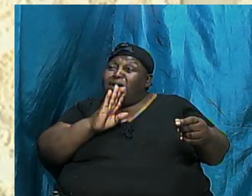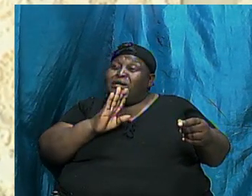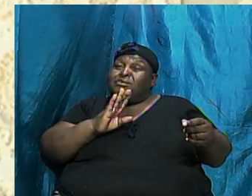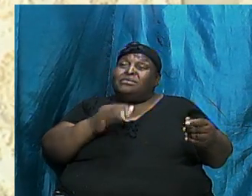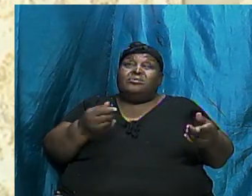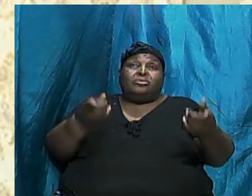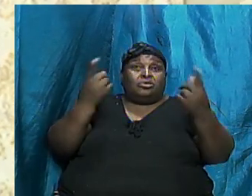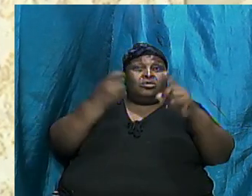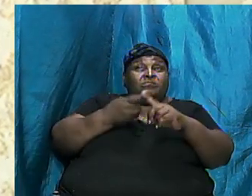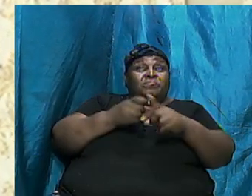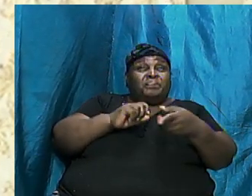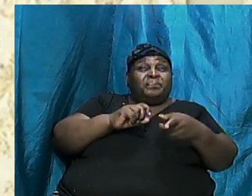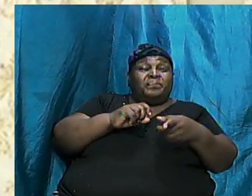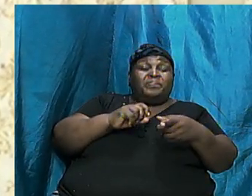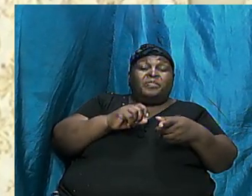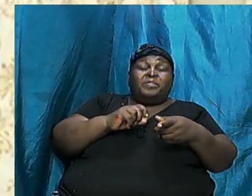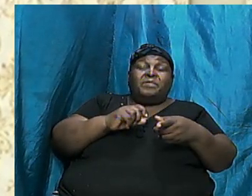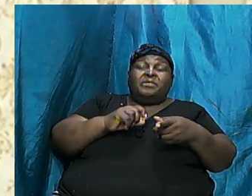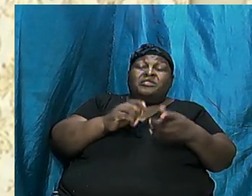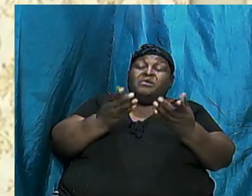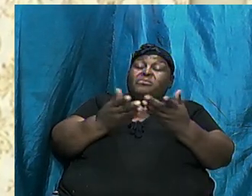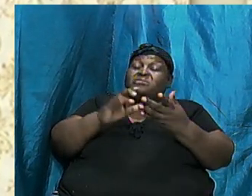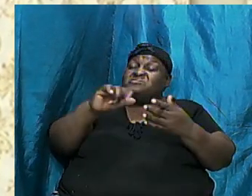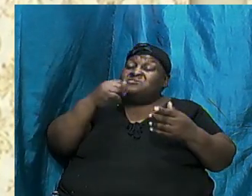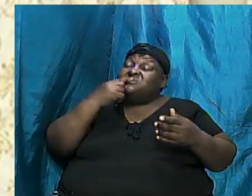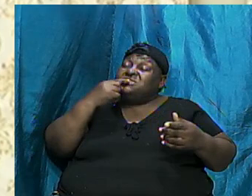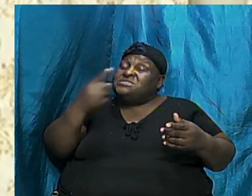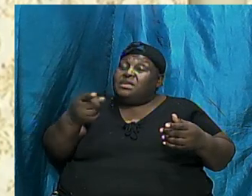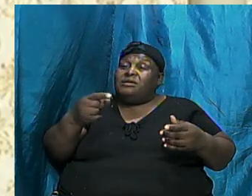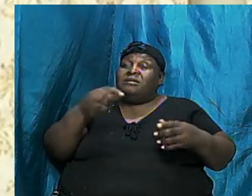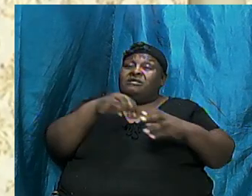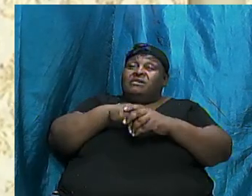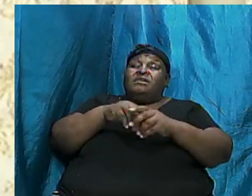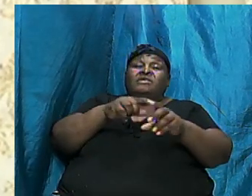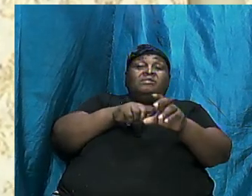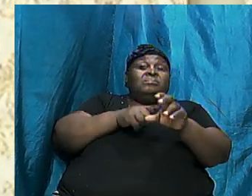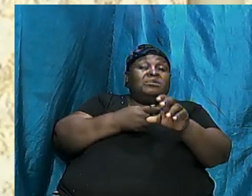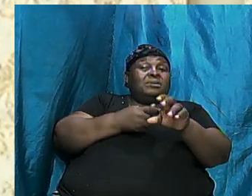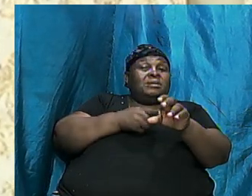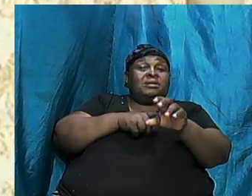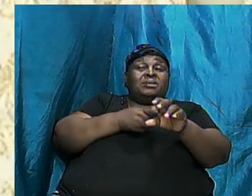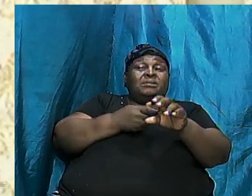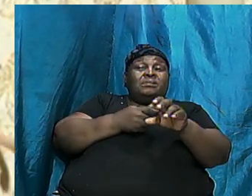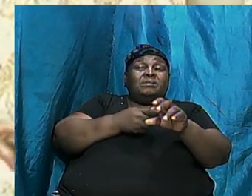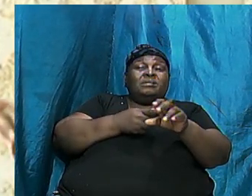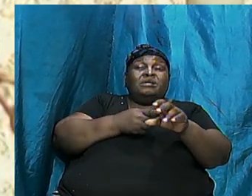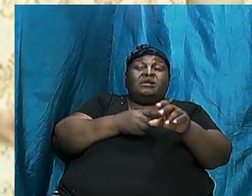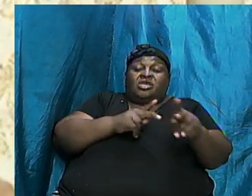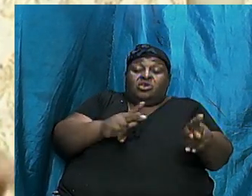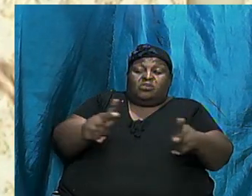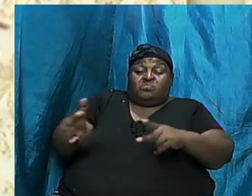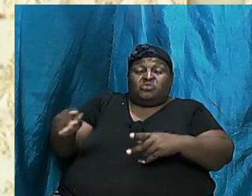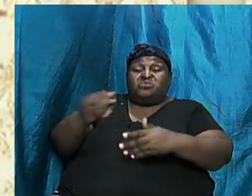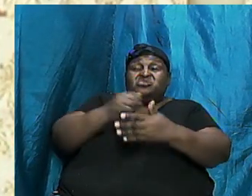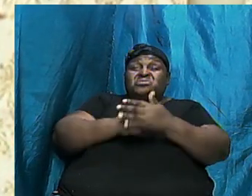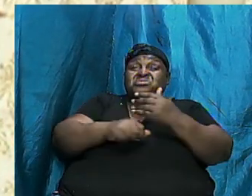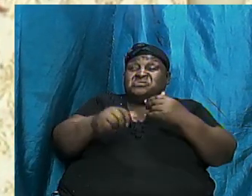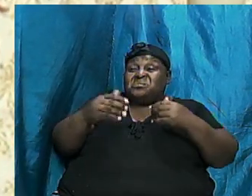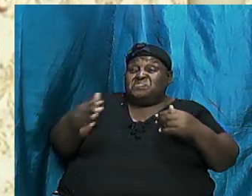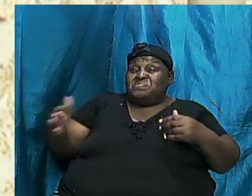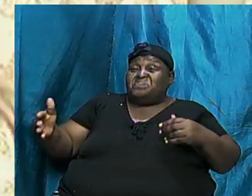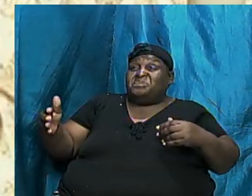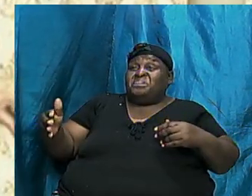God and that God expects us because for sure he would have planted something inside of the